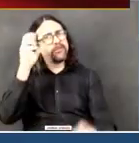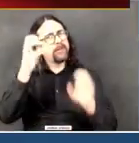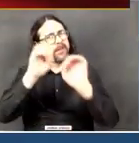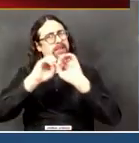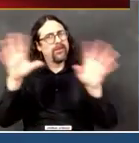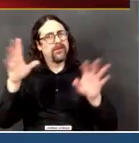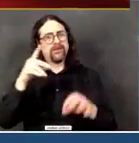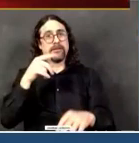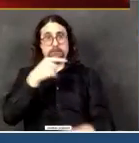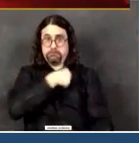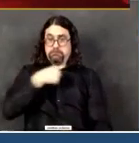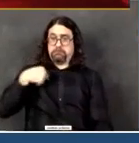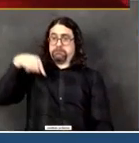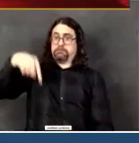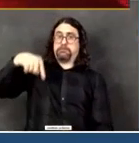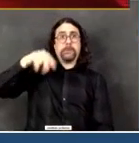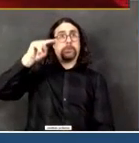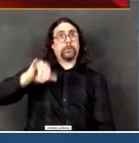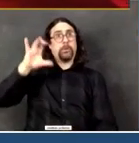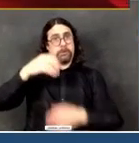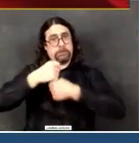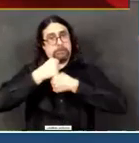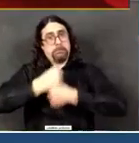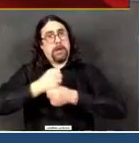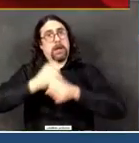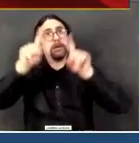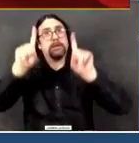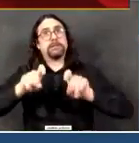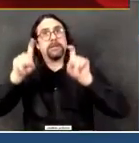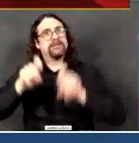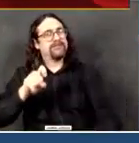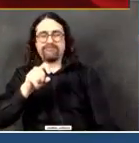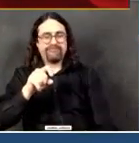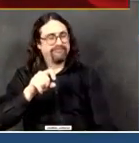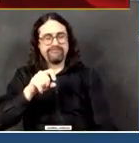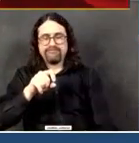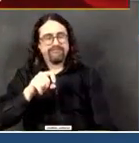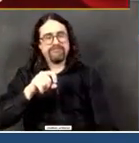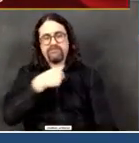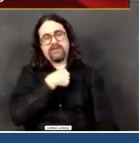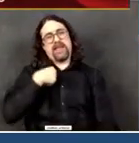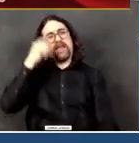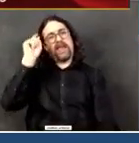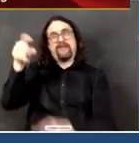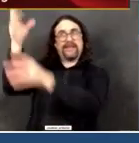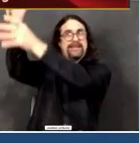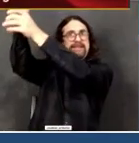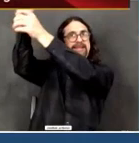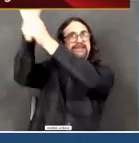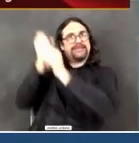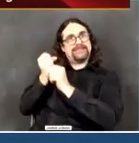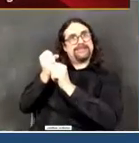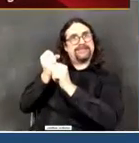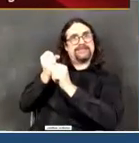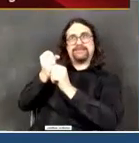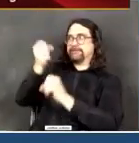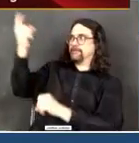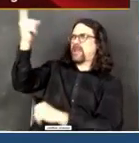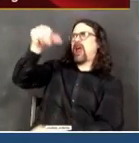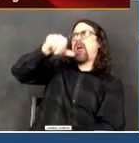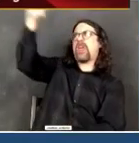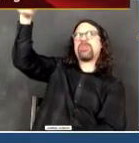explained to me, at least. We need to get these supplies in from elsewhere, and the testing